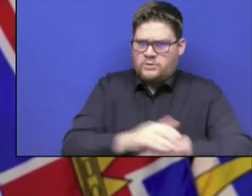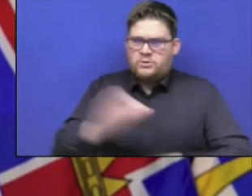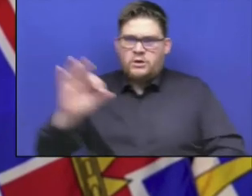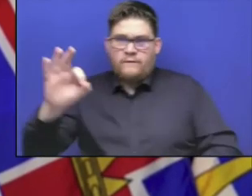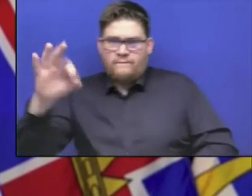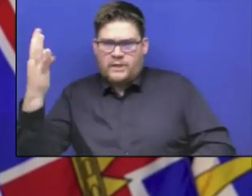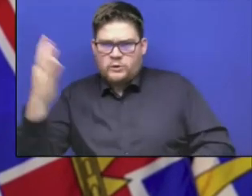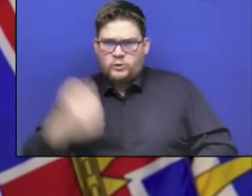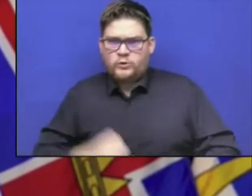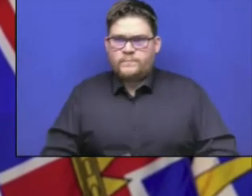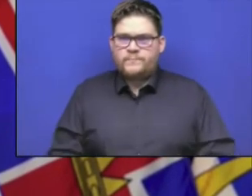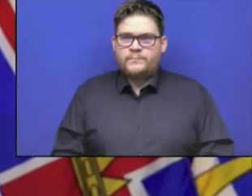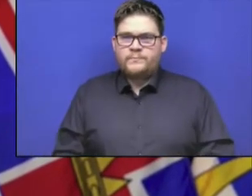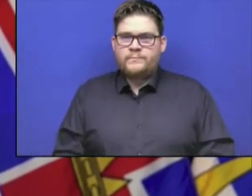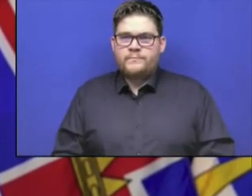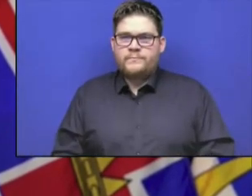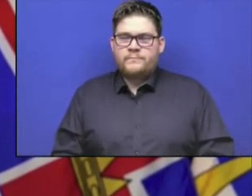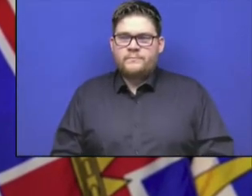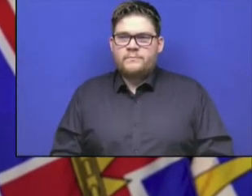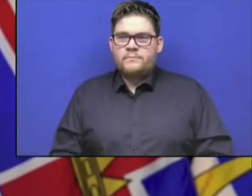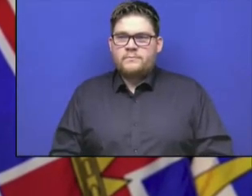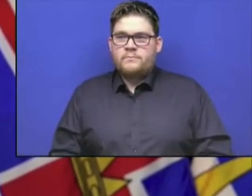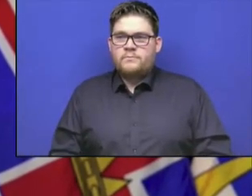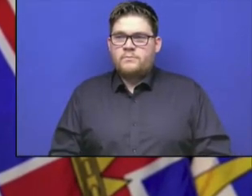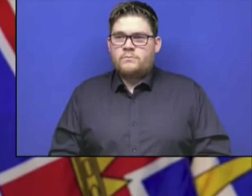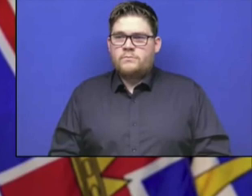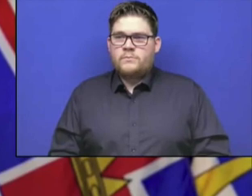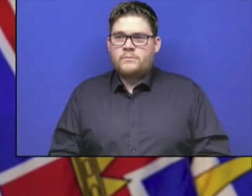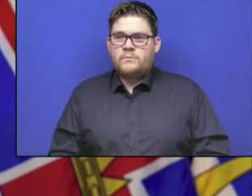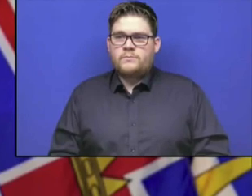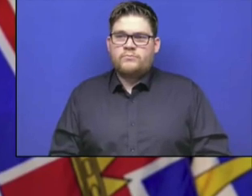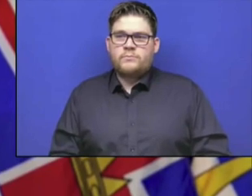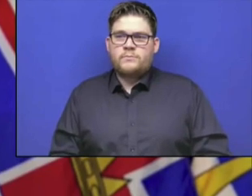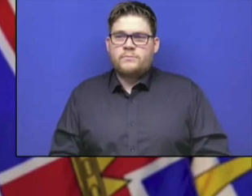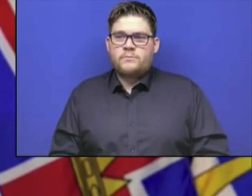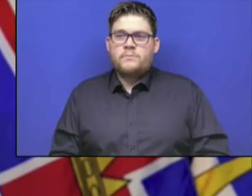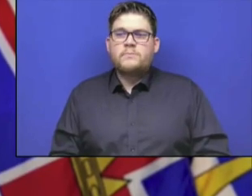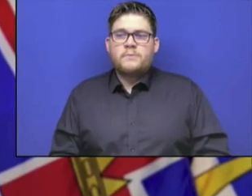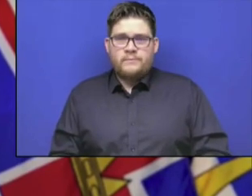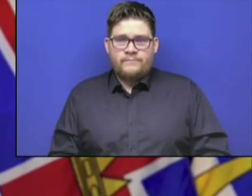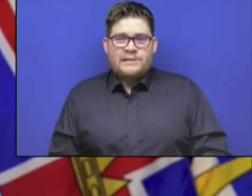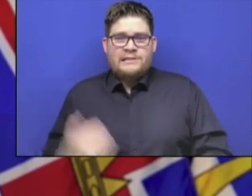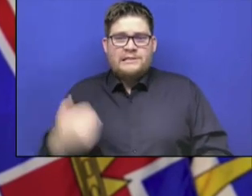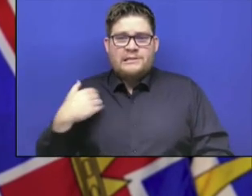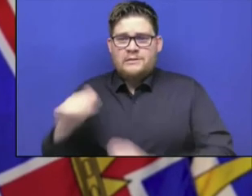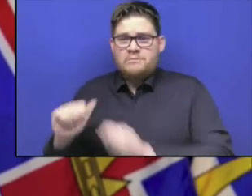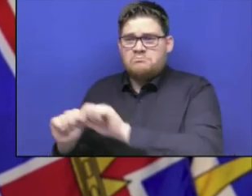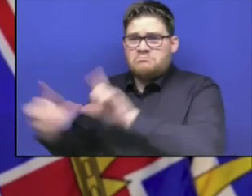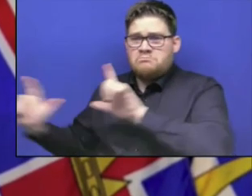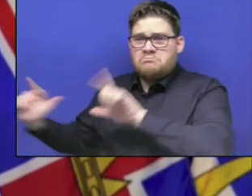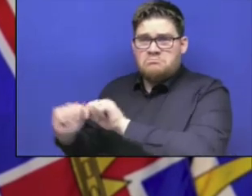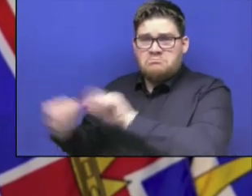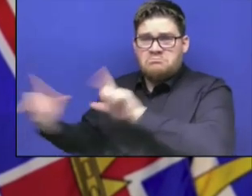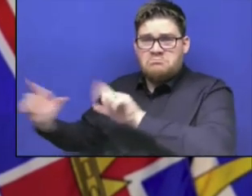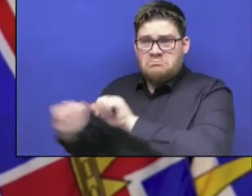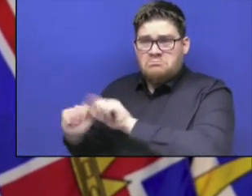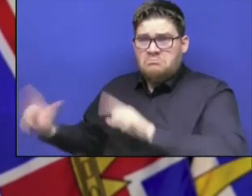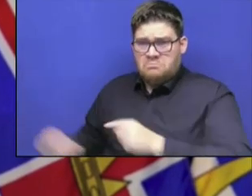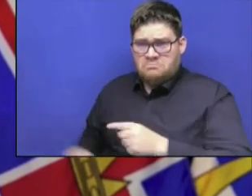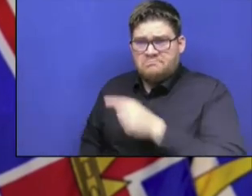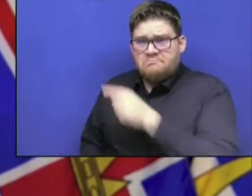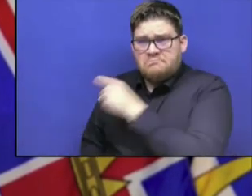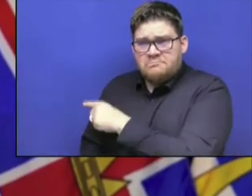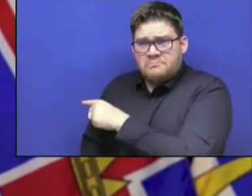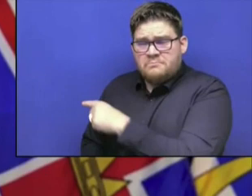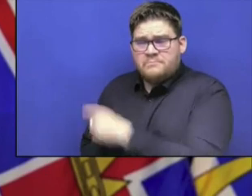have a reproductive number of just below one or slightly over one. Does that mean there's no longer a plan to try